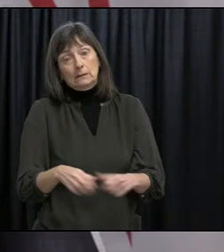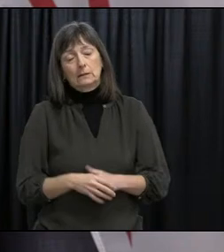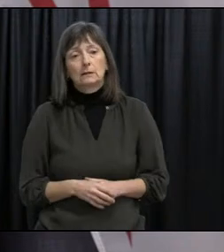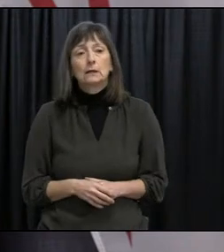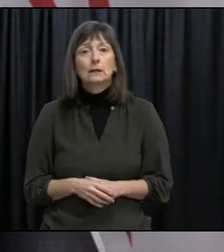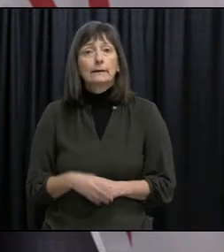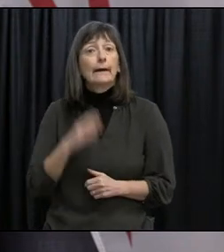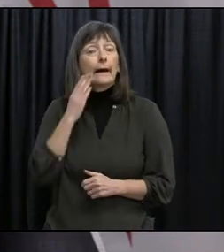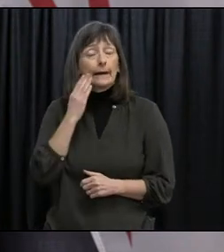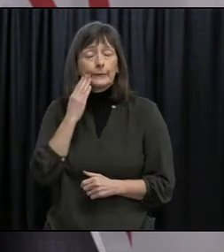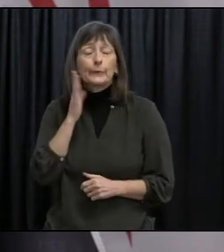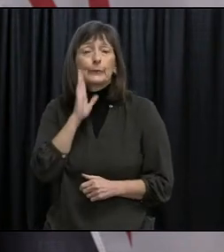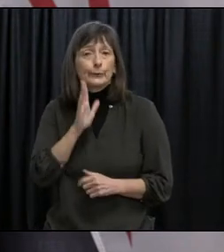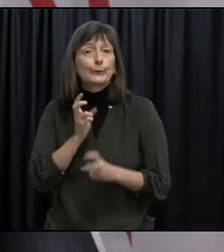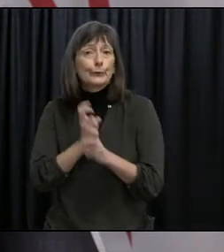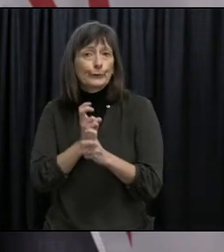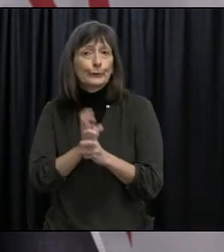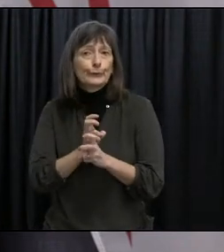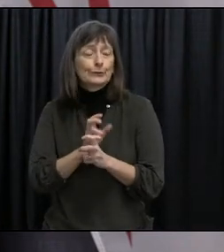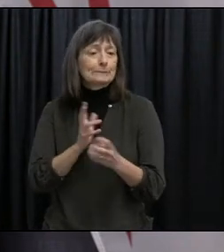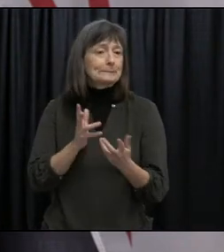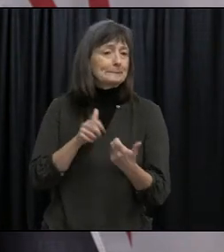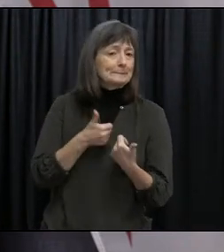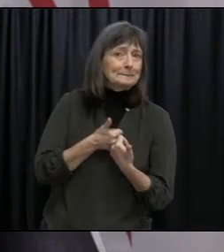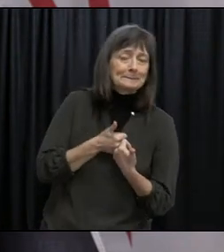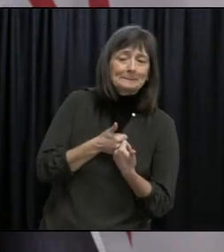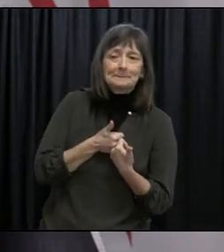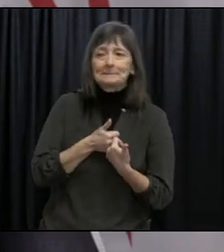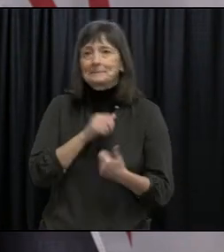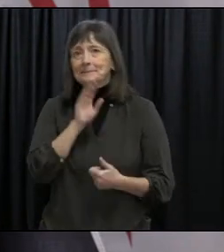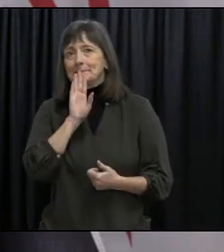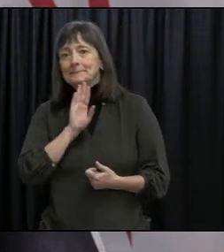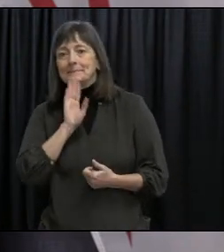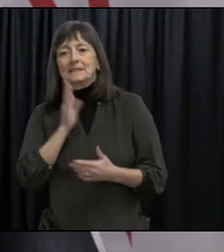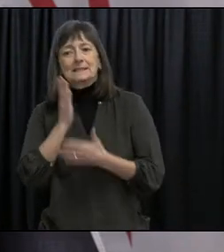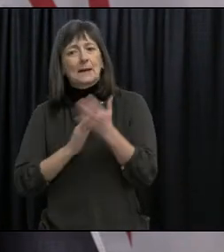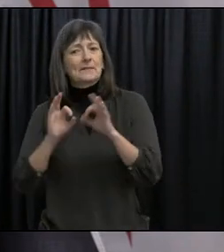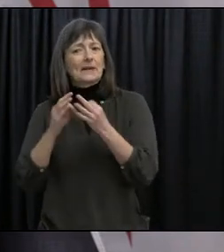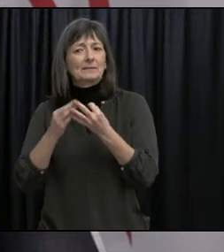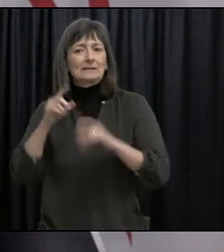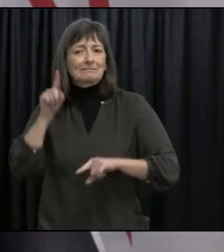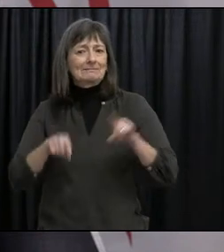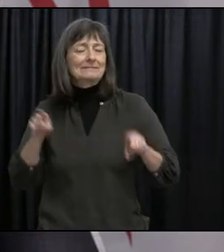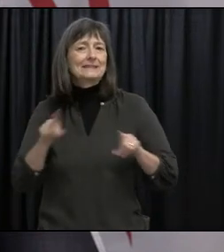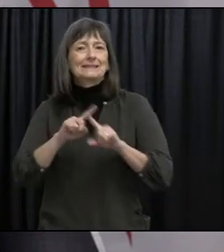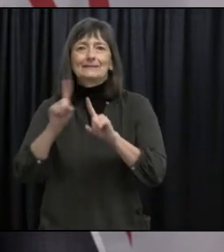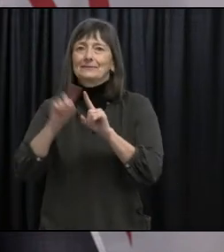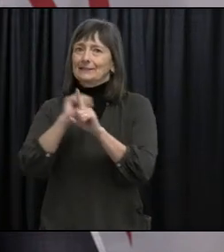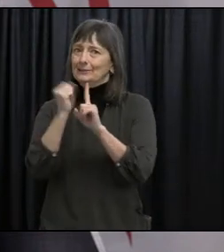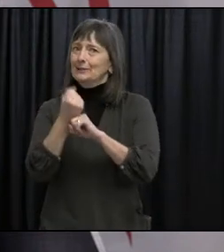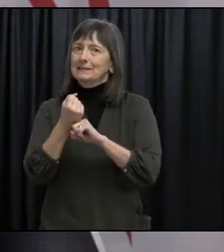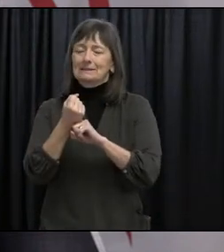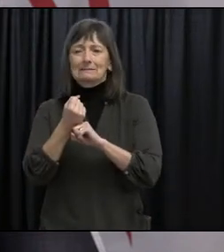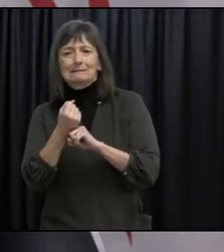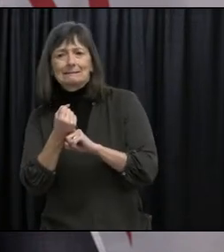know there will be challenges. We know families have individual circumstances which raise questions and concerns.